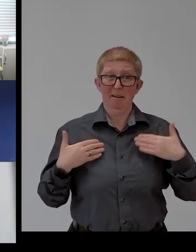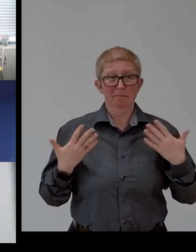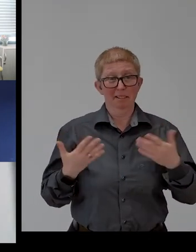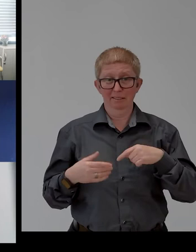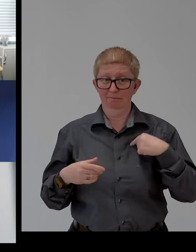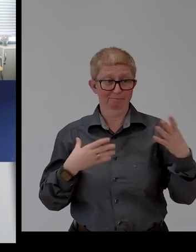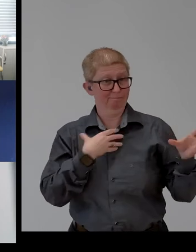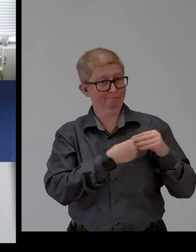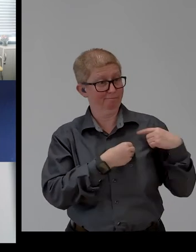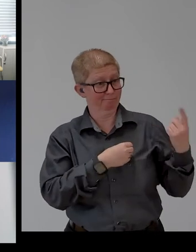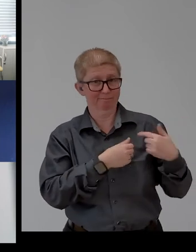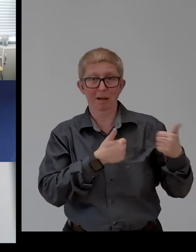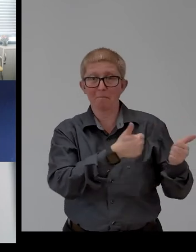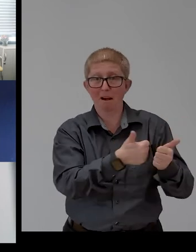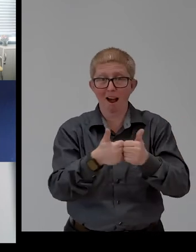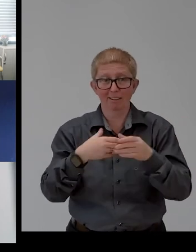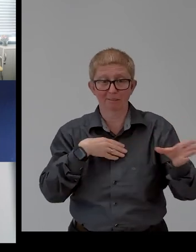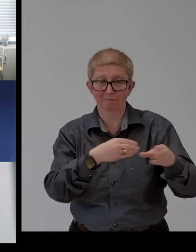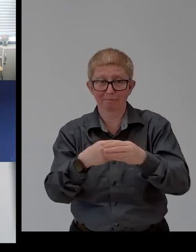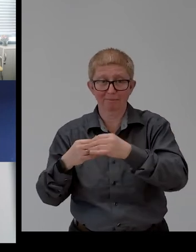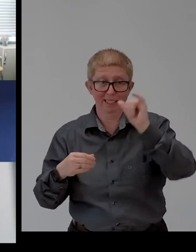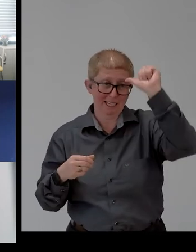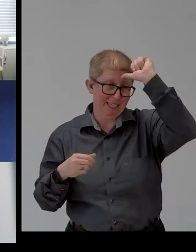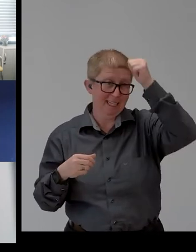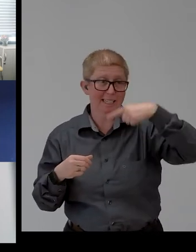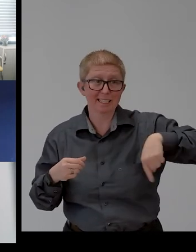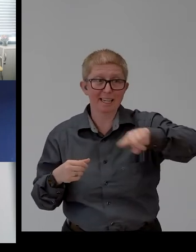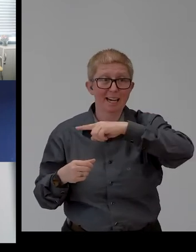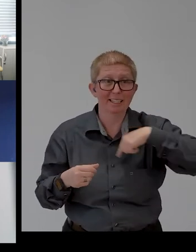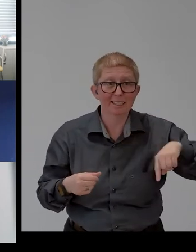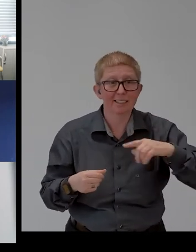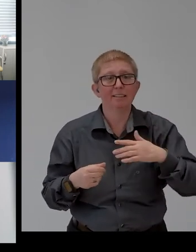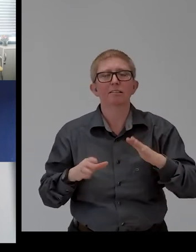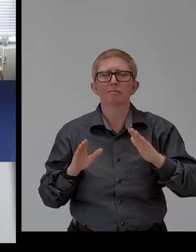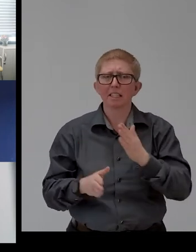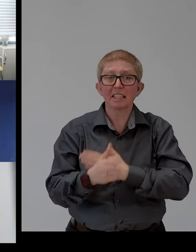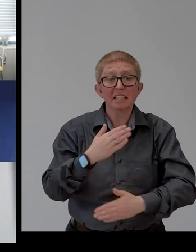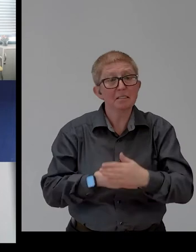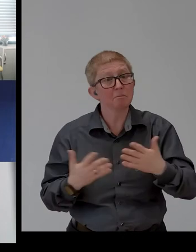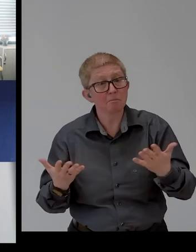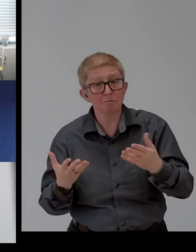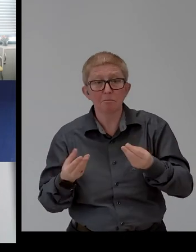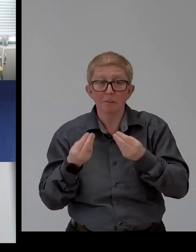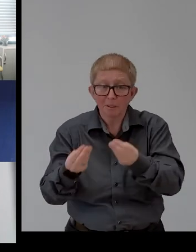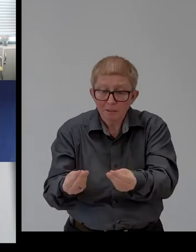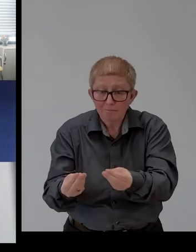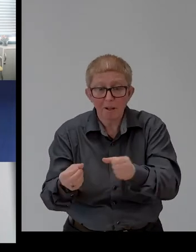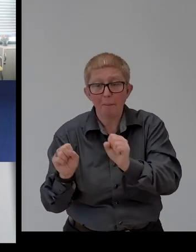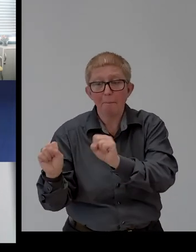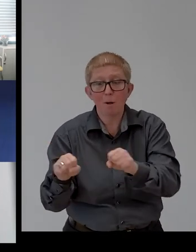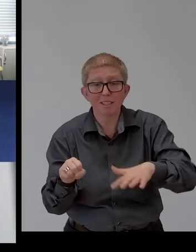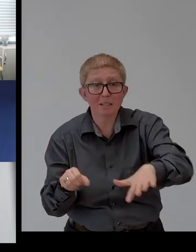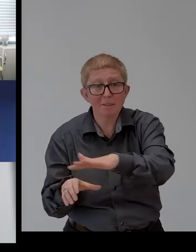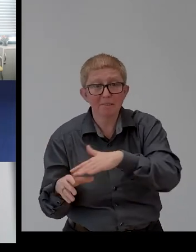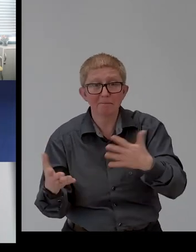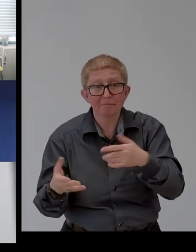DFI empowers persons with print disabled and give them equal opportunity to live a